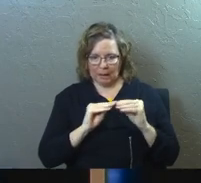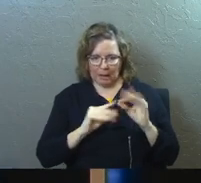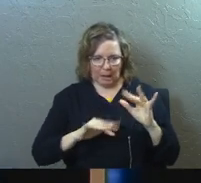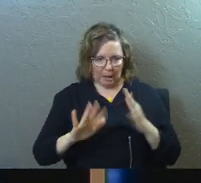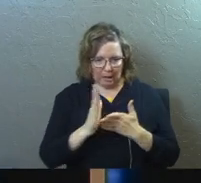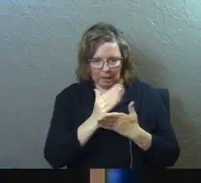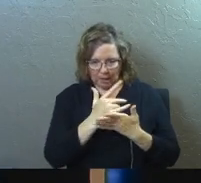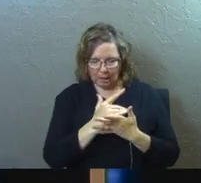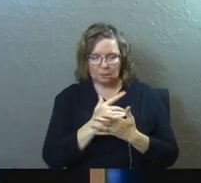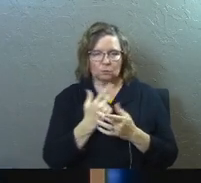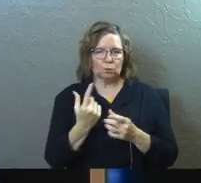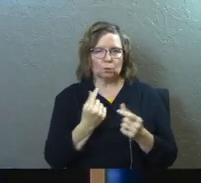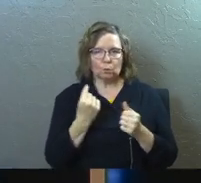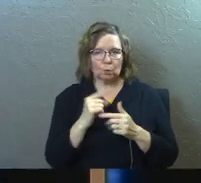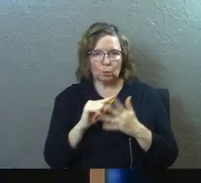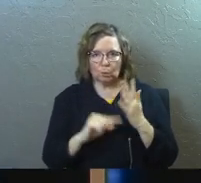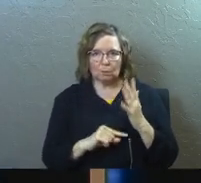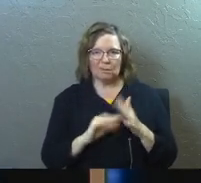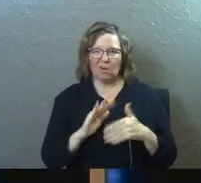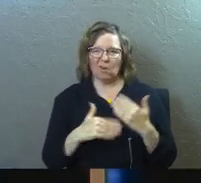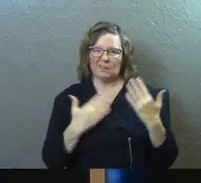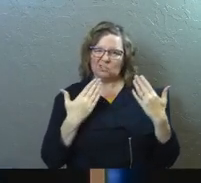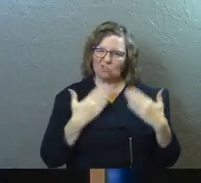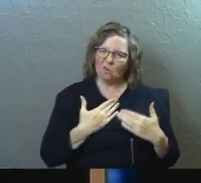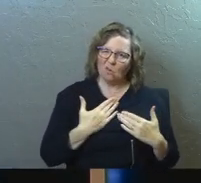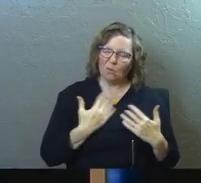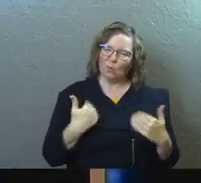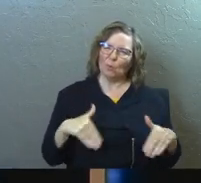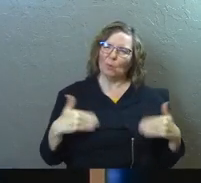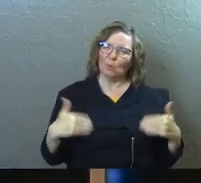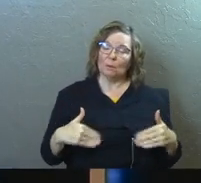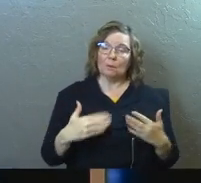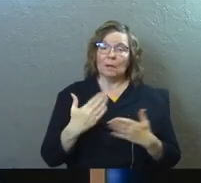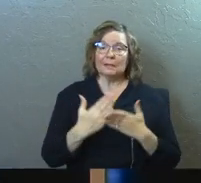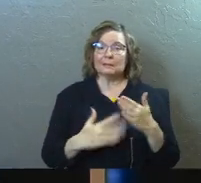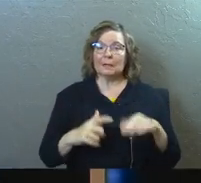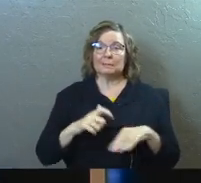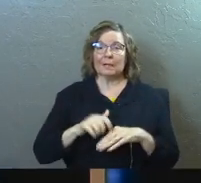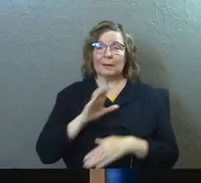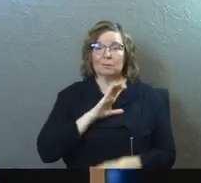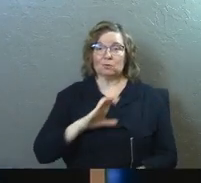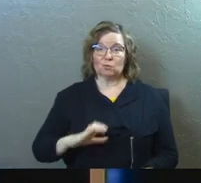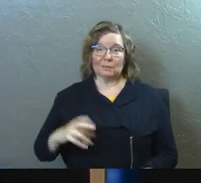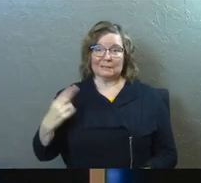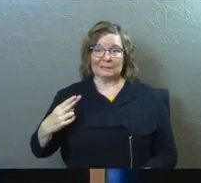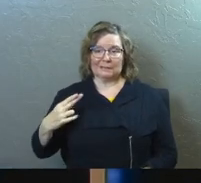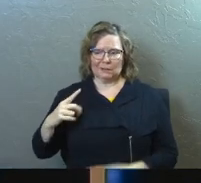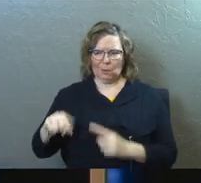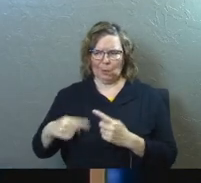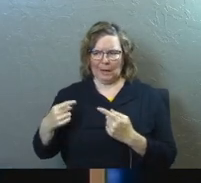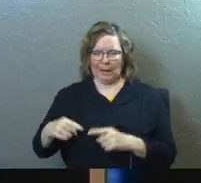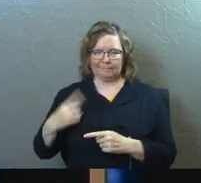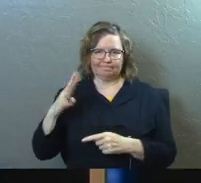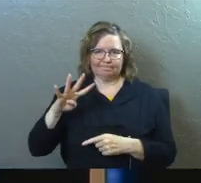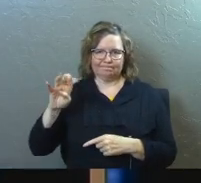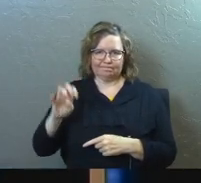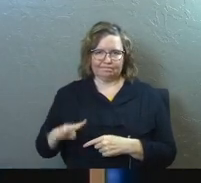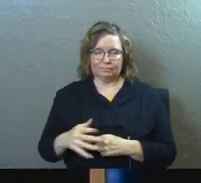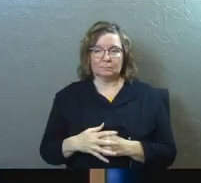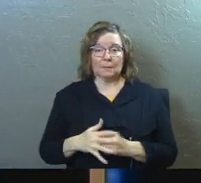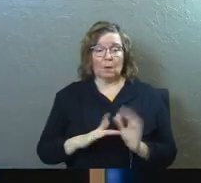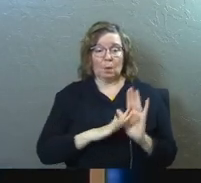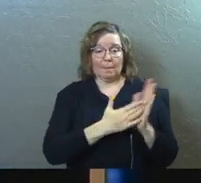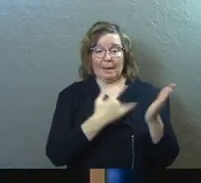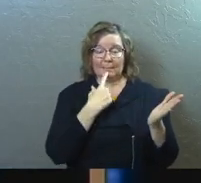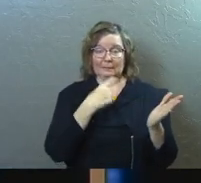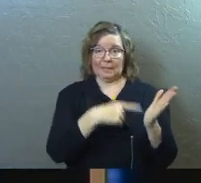and so we'll do these things, all this dark stuff. At some point in Christian history, and I'm not sure when it happened, we took what